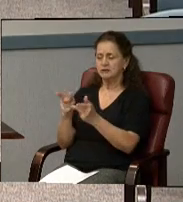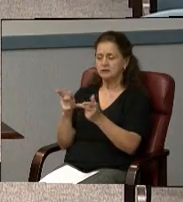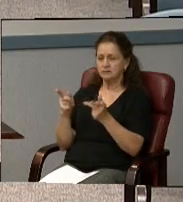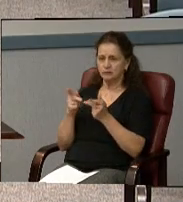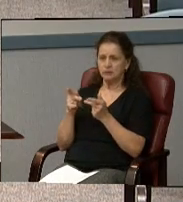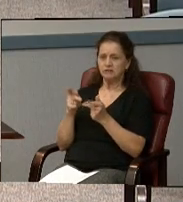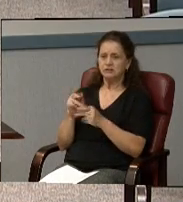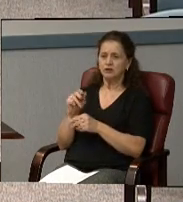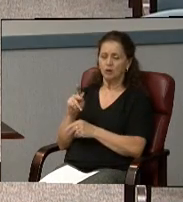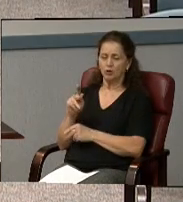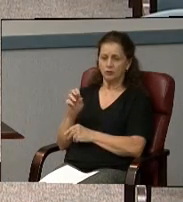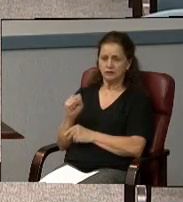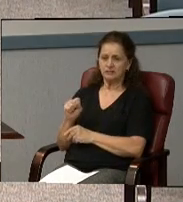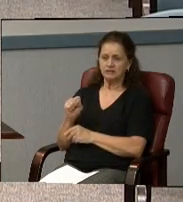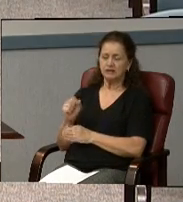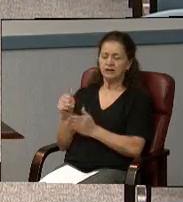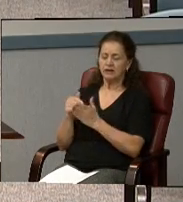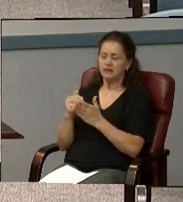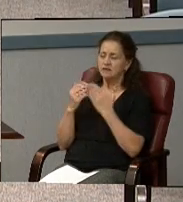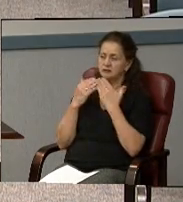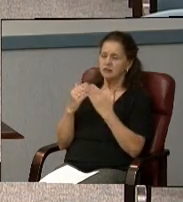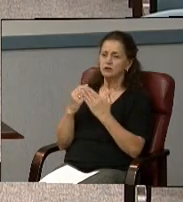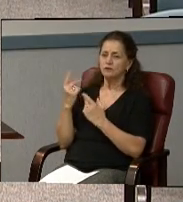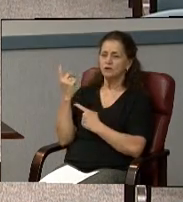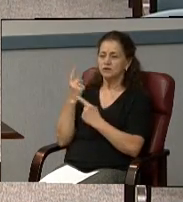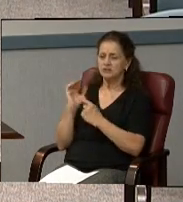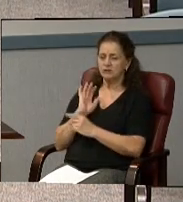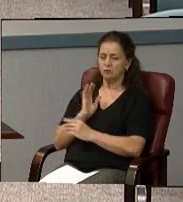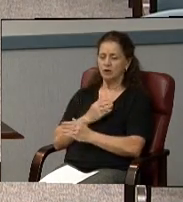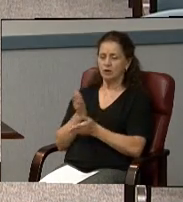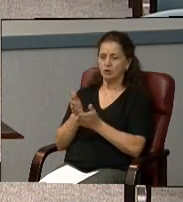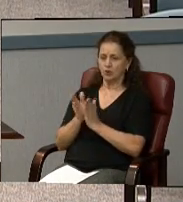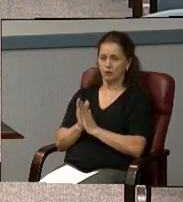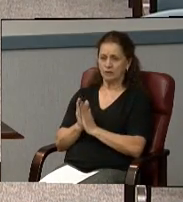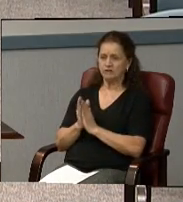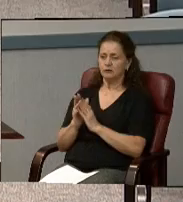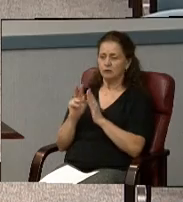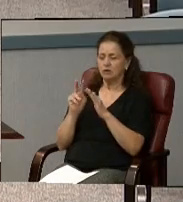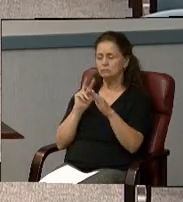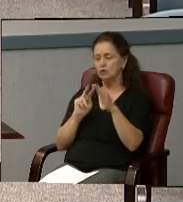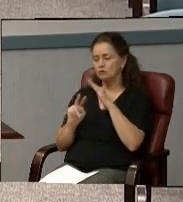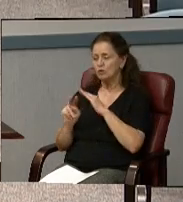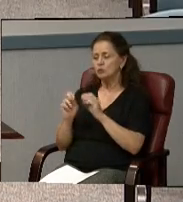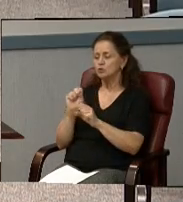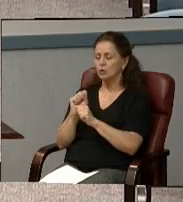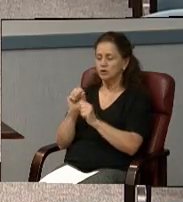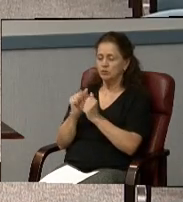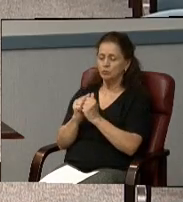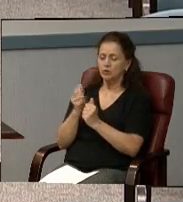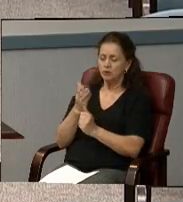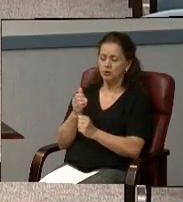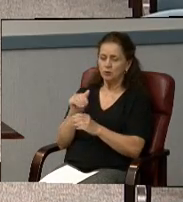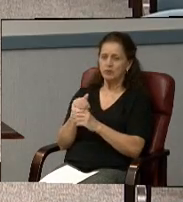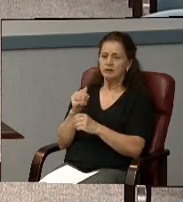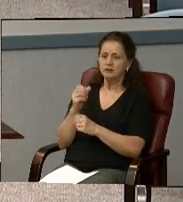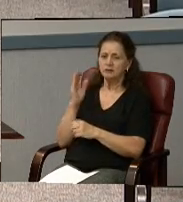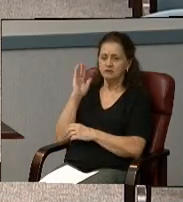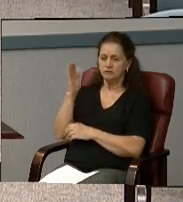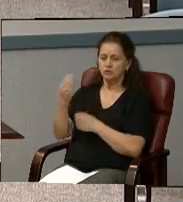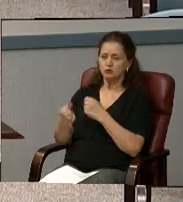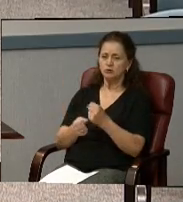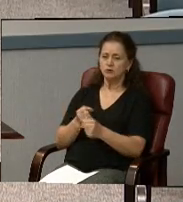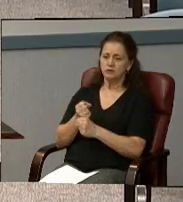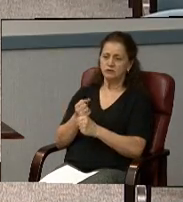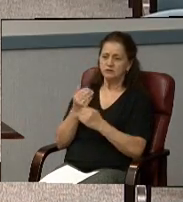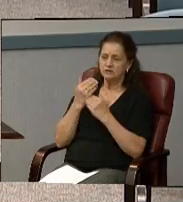thank you, the City, for considering our request for annexation, and we look forward to working with you in the years to come. Thank you. Thank